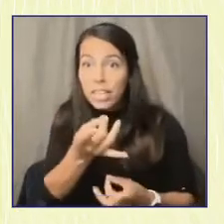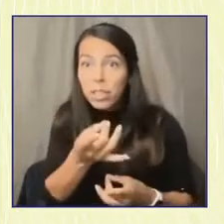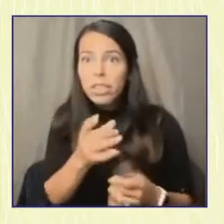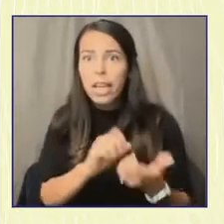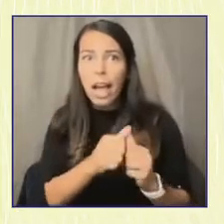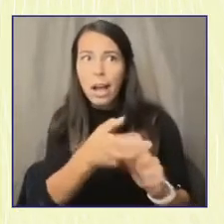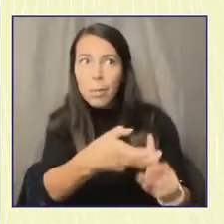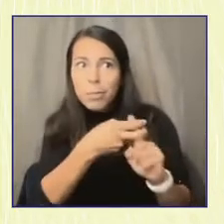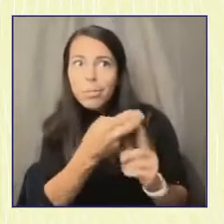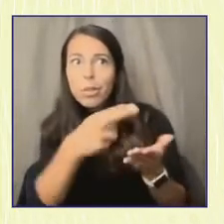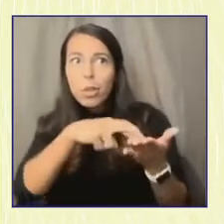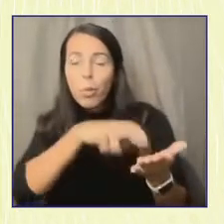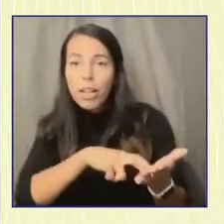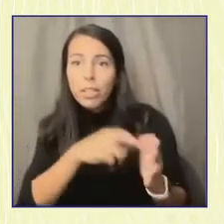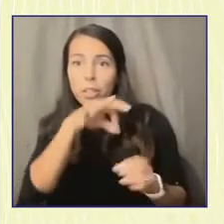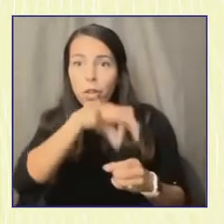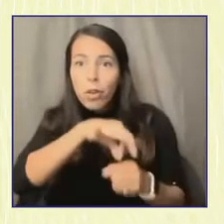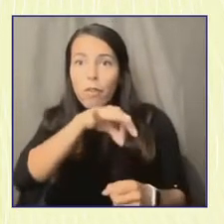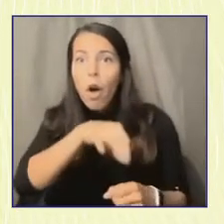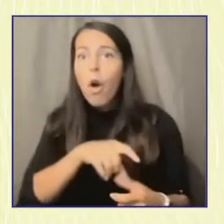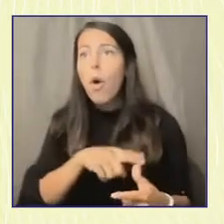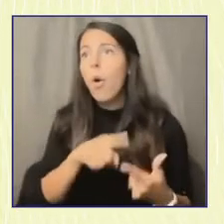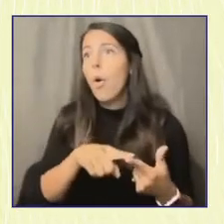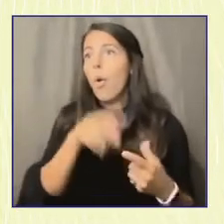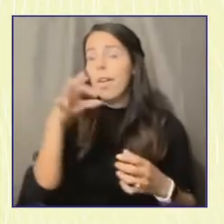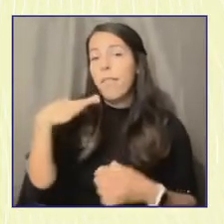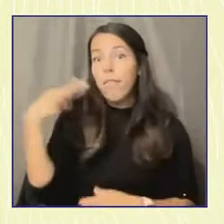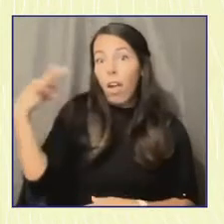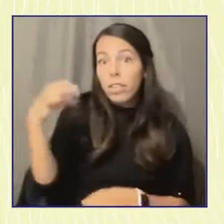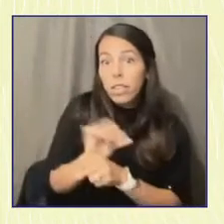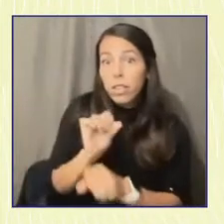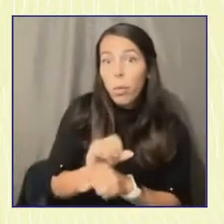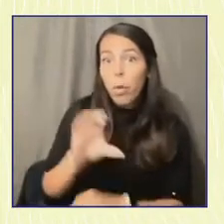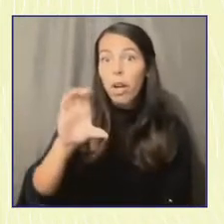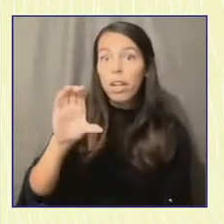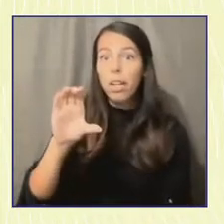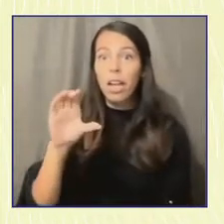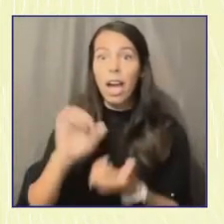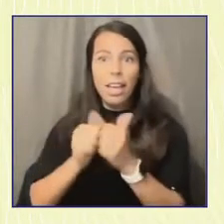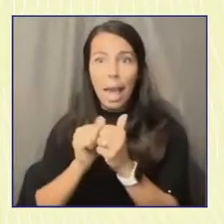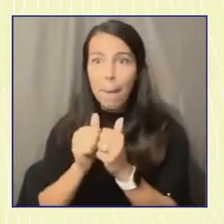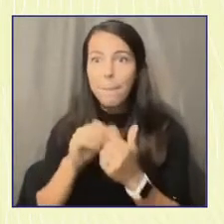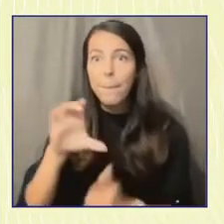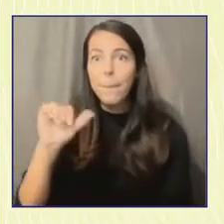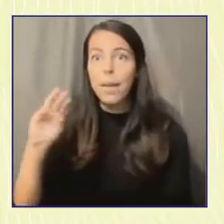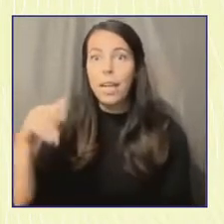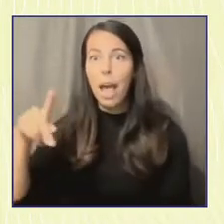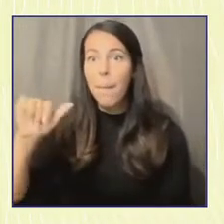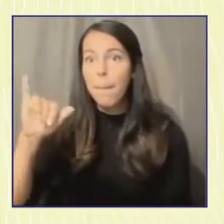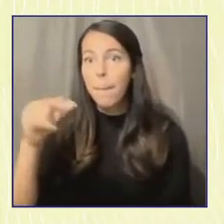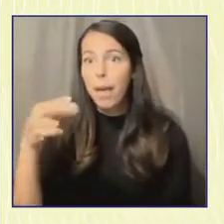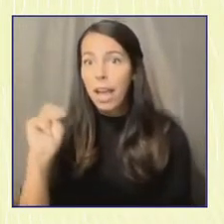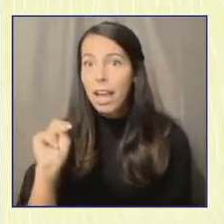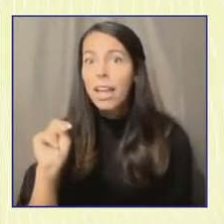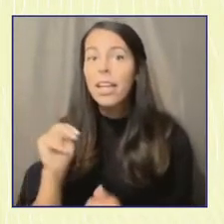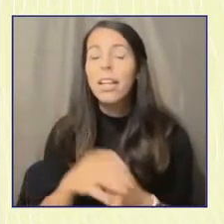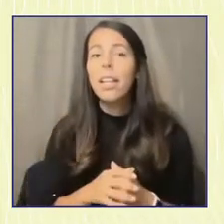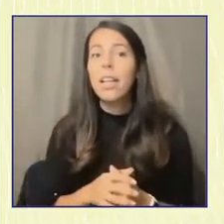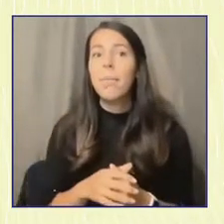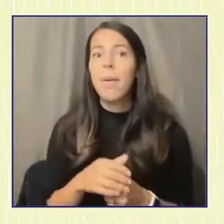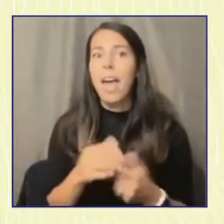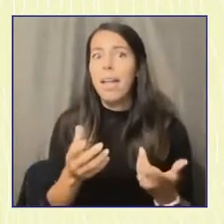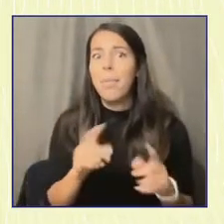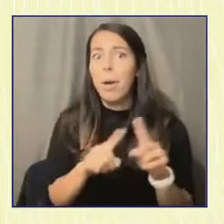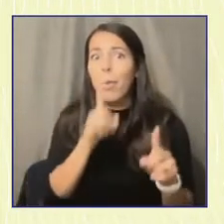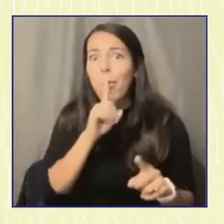vote or volunteering for a campaign, but didn't see opportunities or welcoming opportunities to do so.